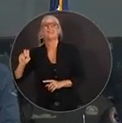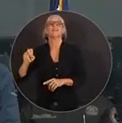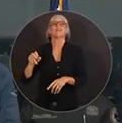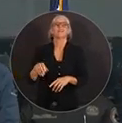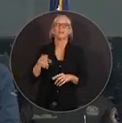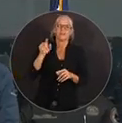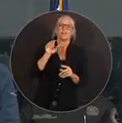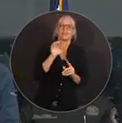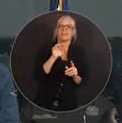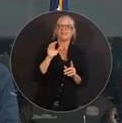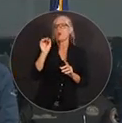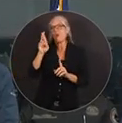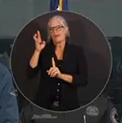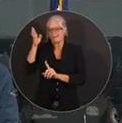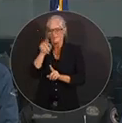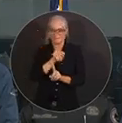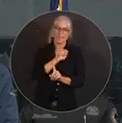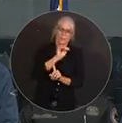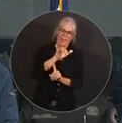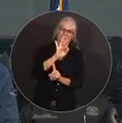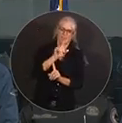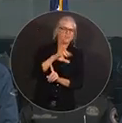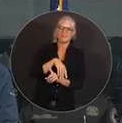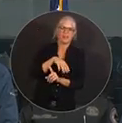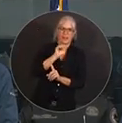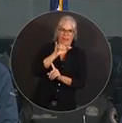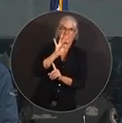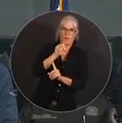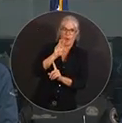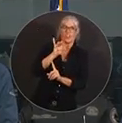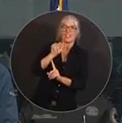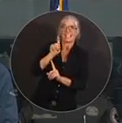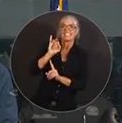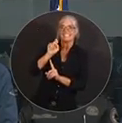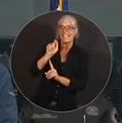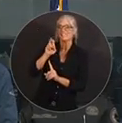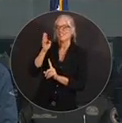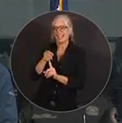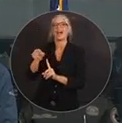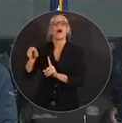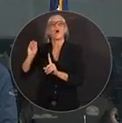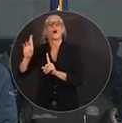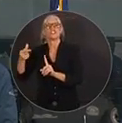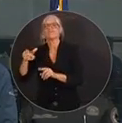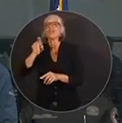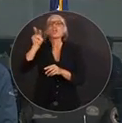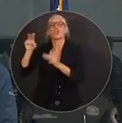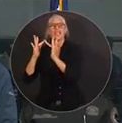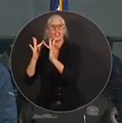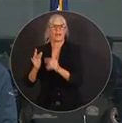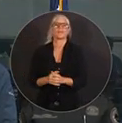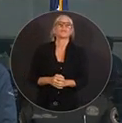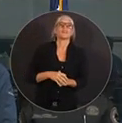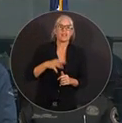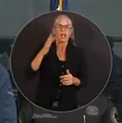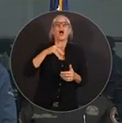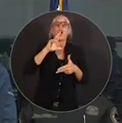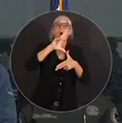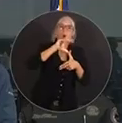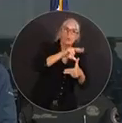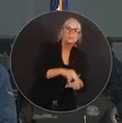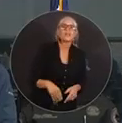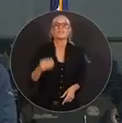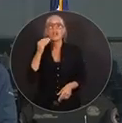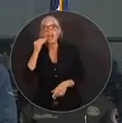worked with the Florida Restaurant and Lodging Association, and they are working with members to continue to offer reduced prices